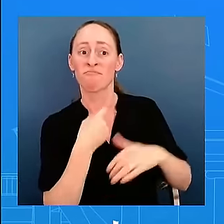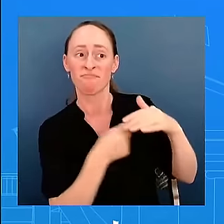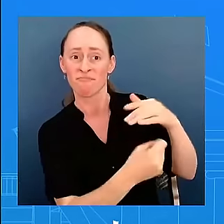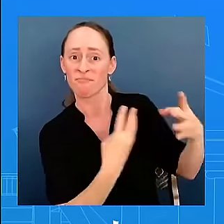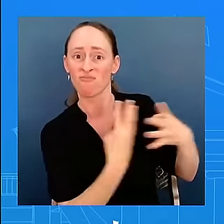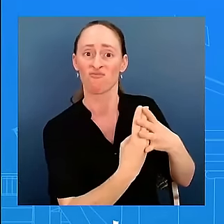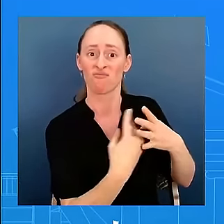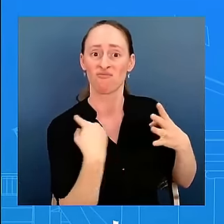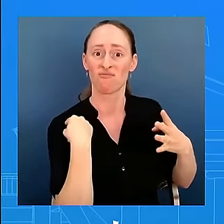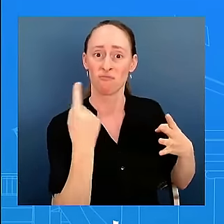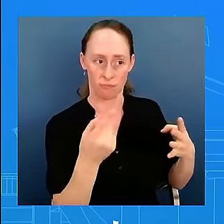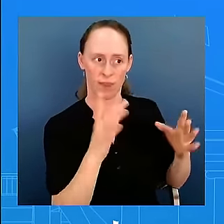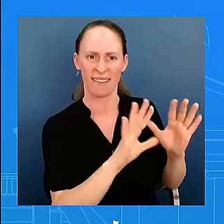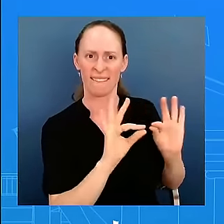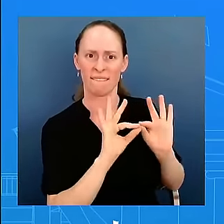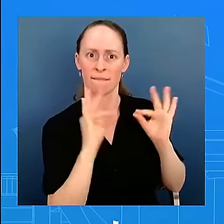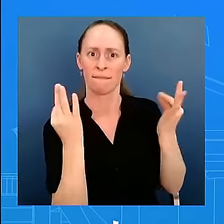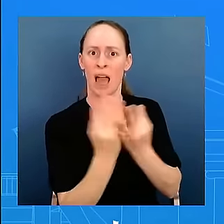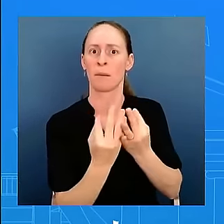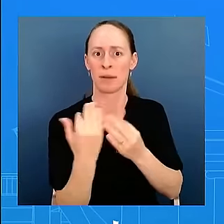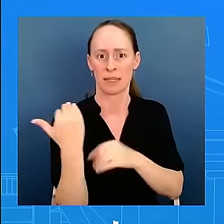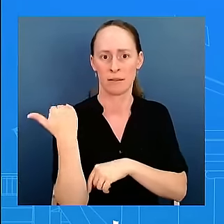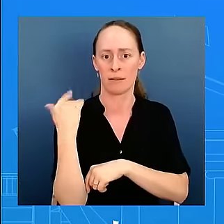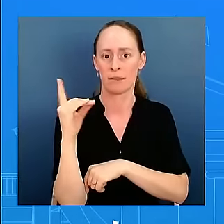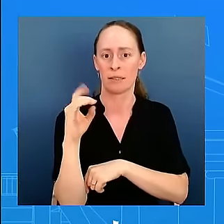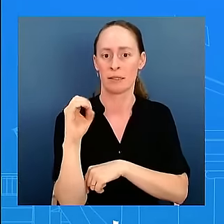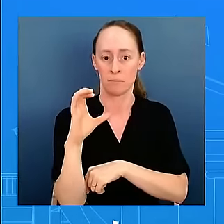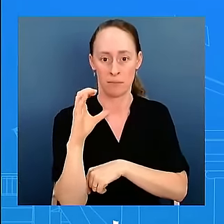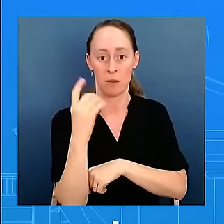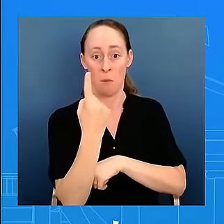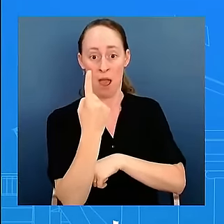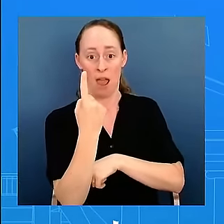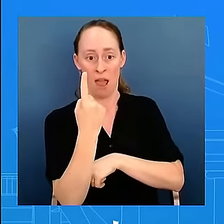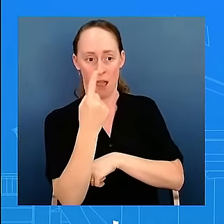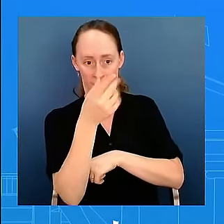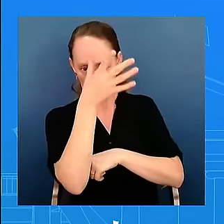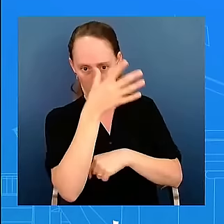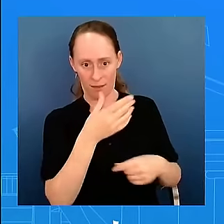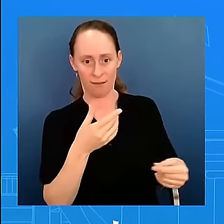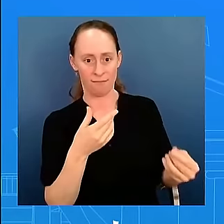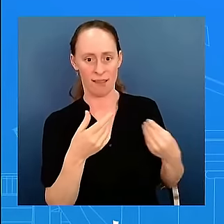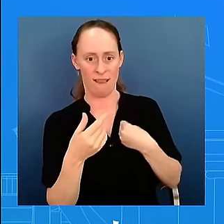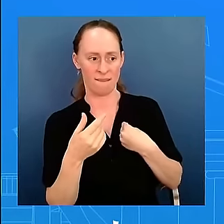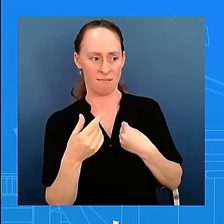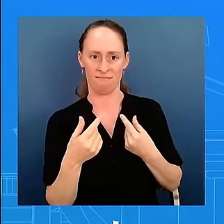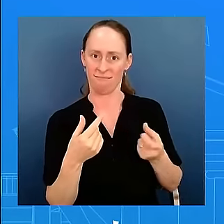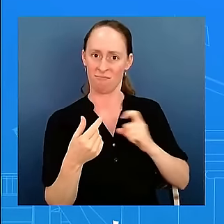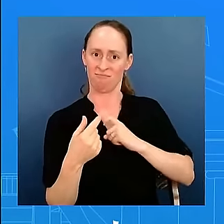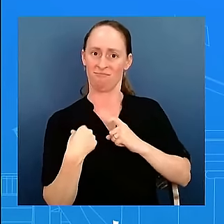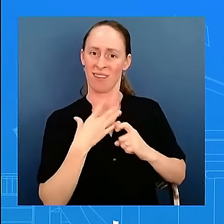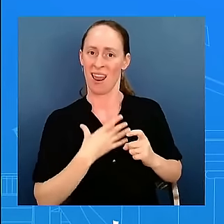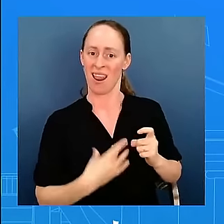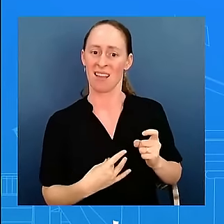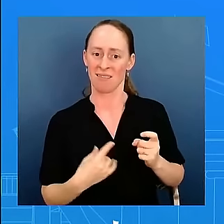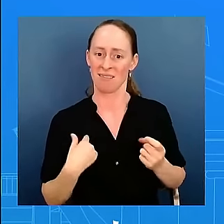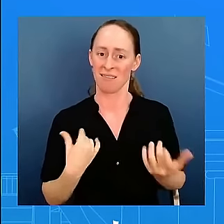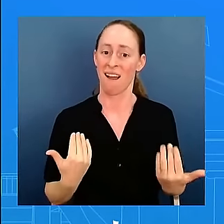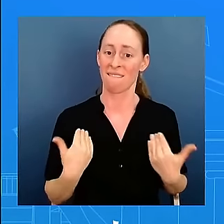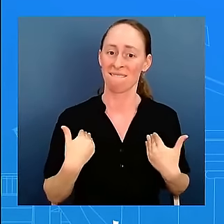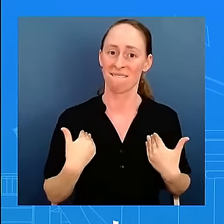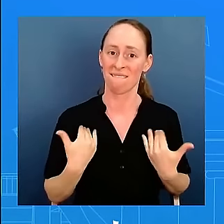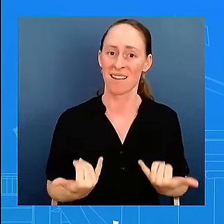the father of one gave me this to wear, and I try to wear it as much as I can just to remember that, again,